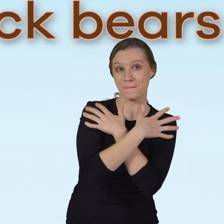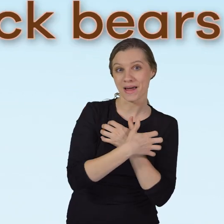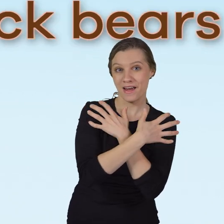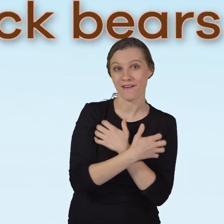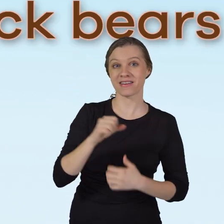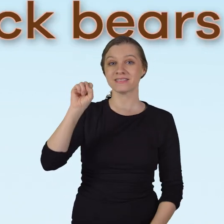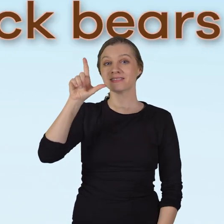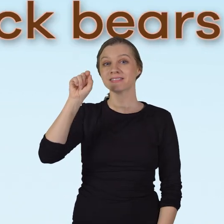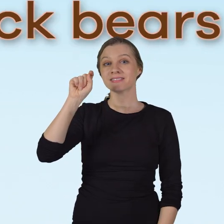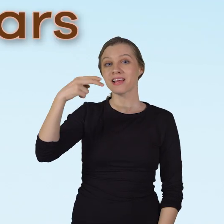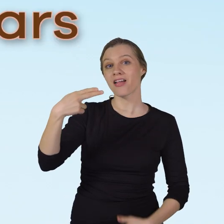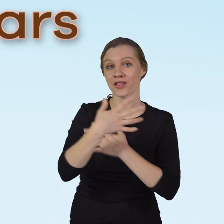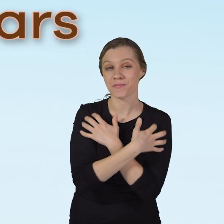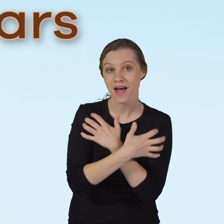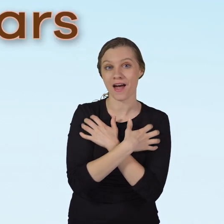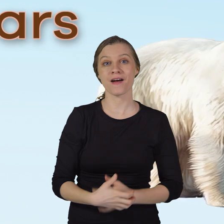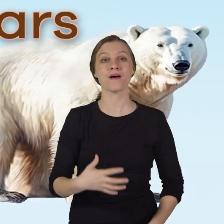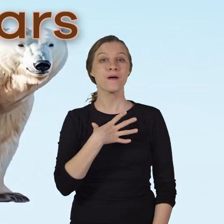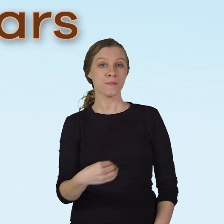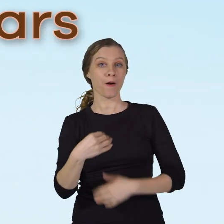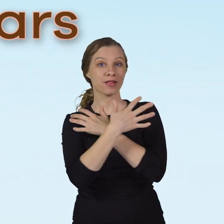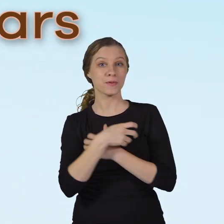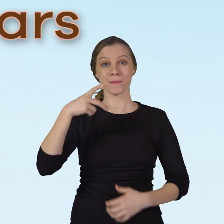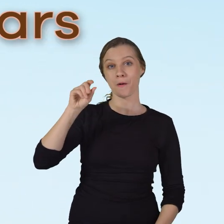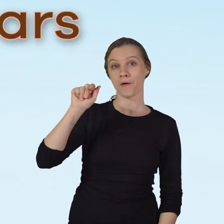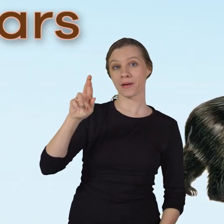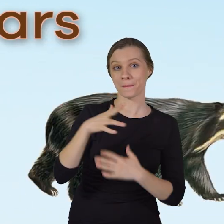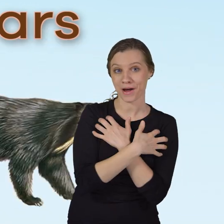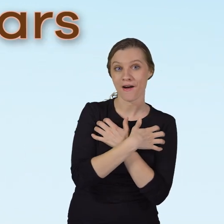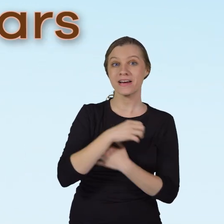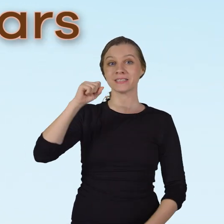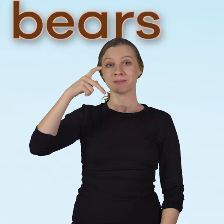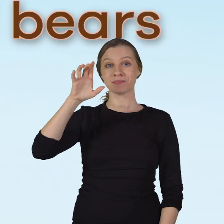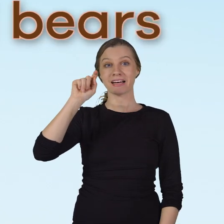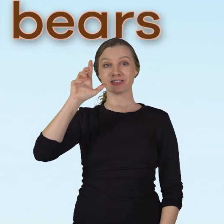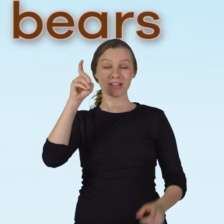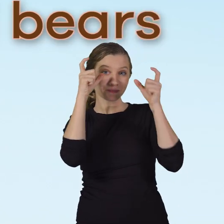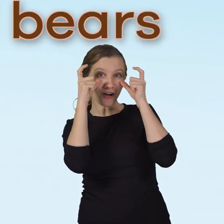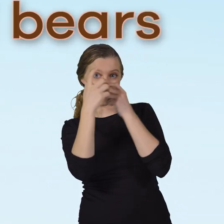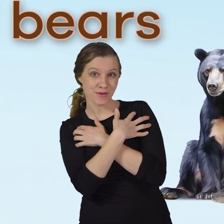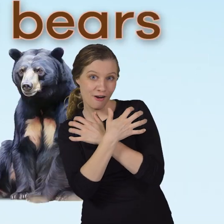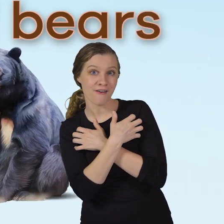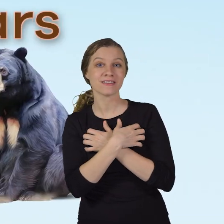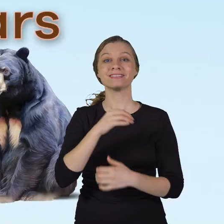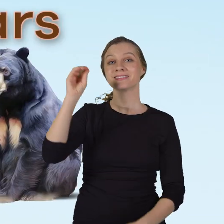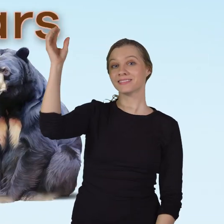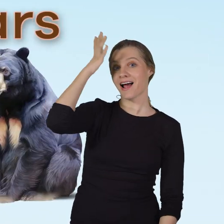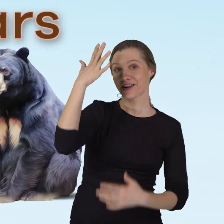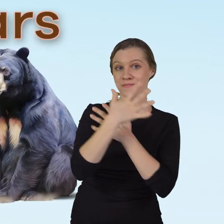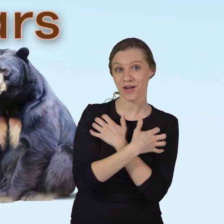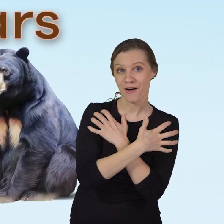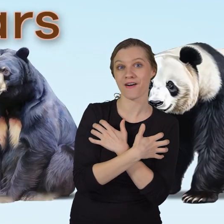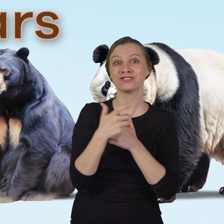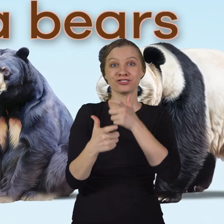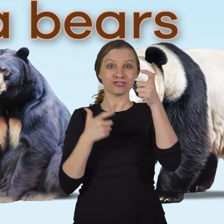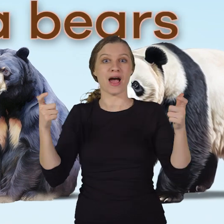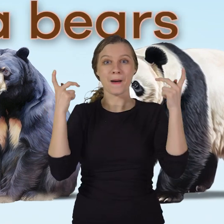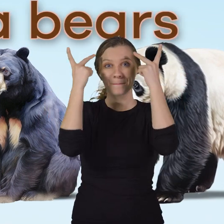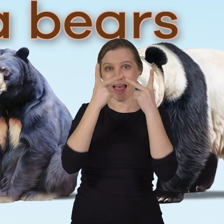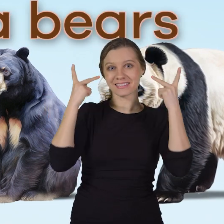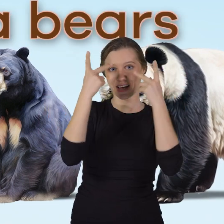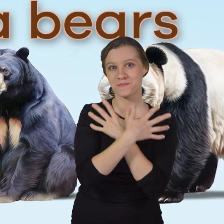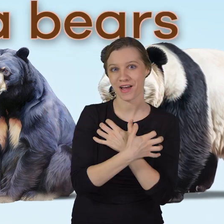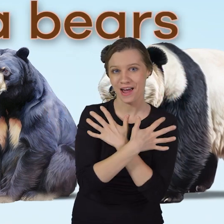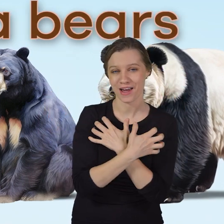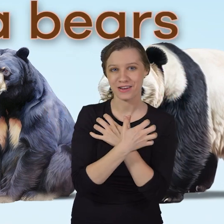American black bears, sloth bears, polar bears, spectacled bears, sun bears, and